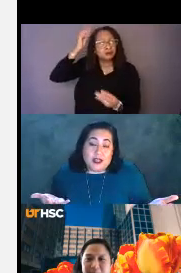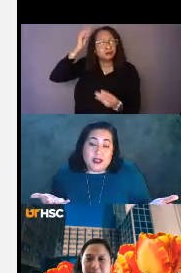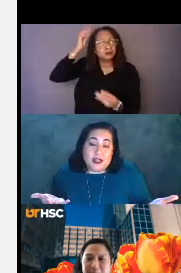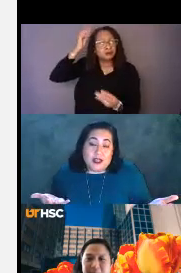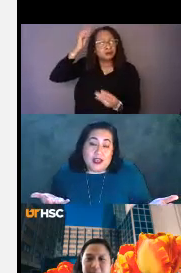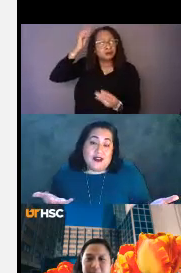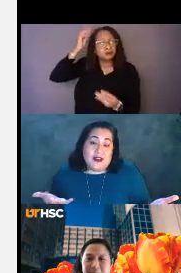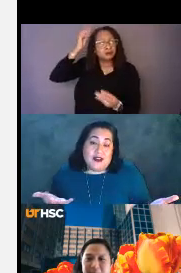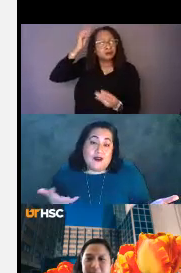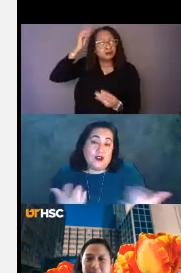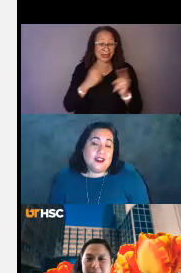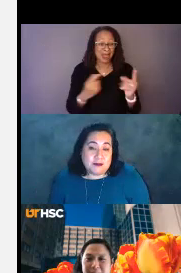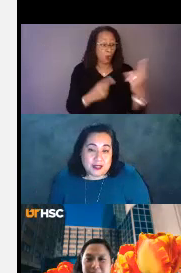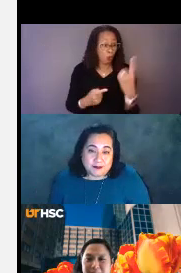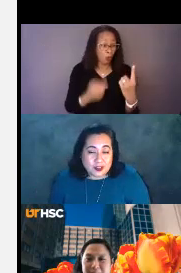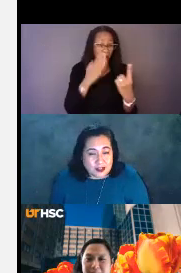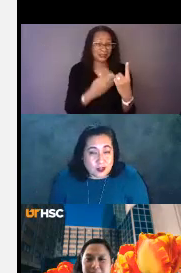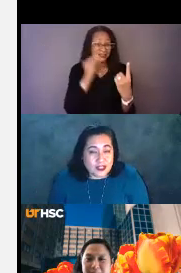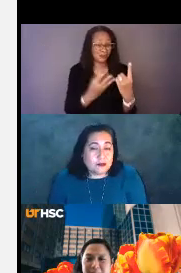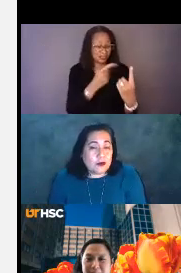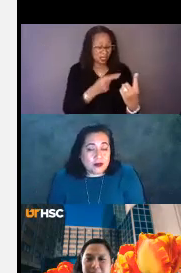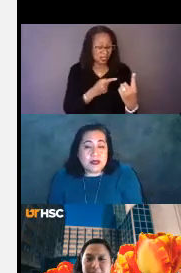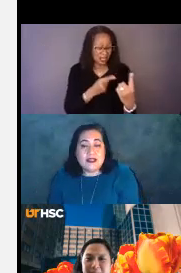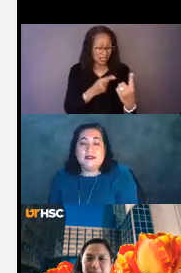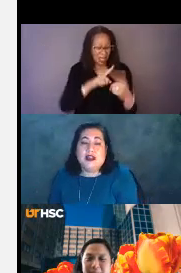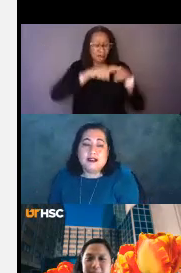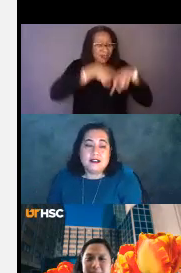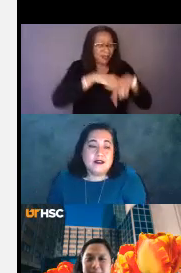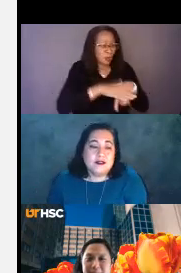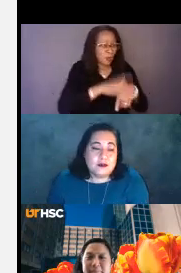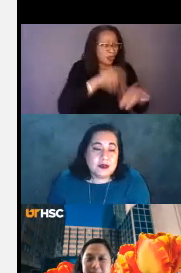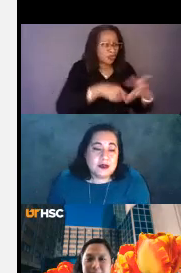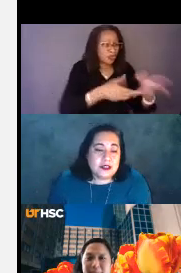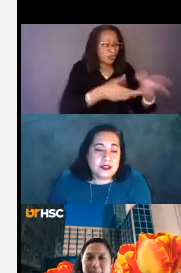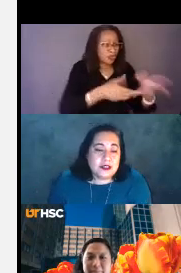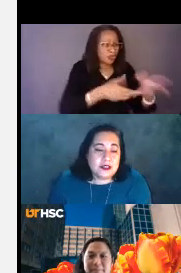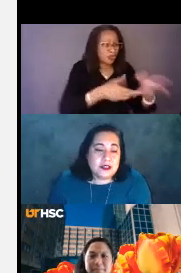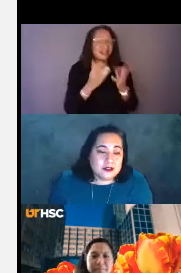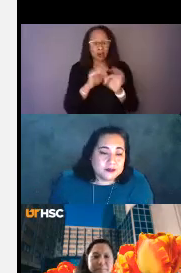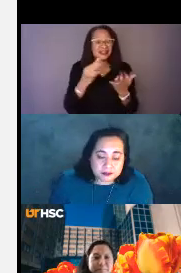relying on what you've given me. So this is really an important piece of access to information.